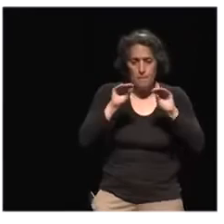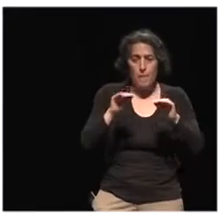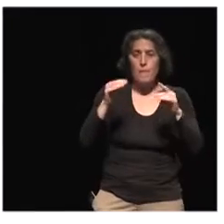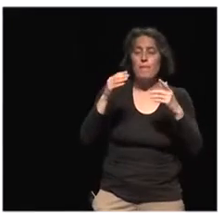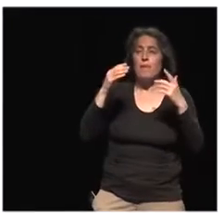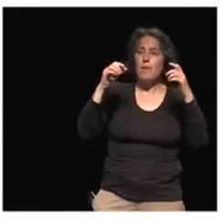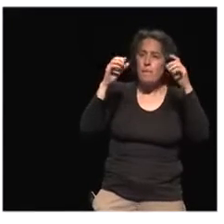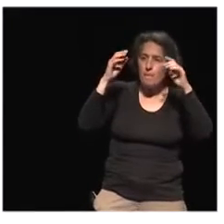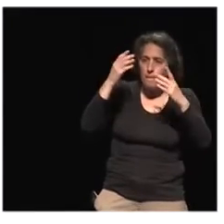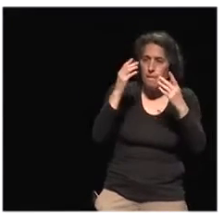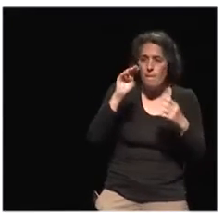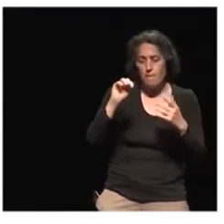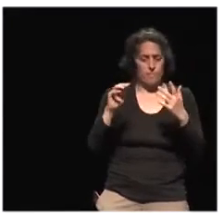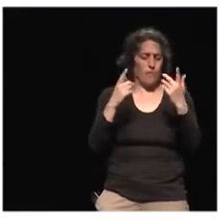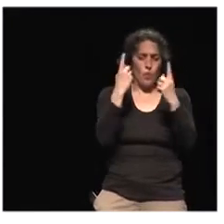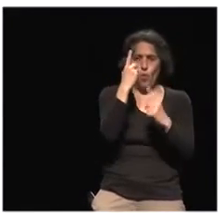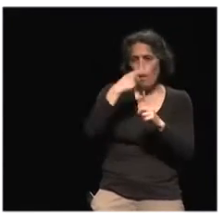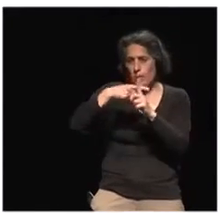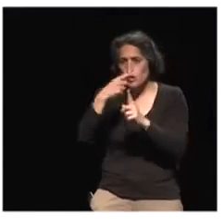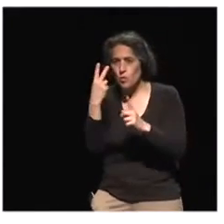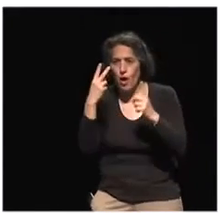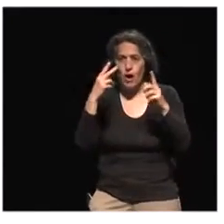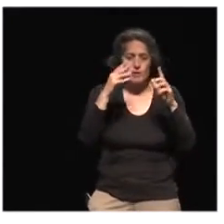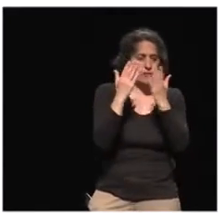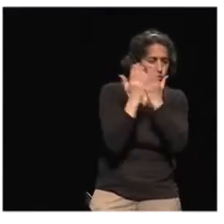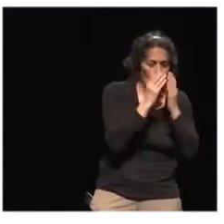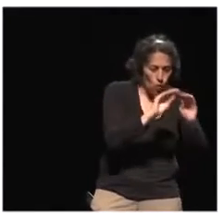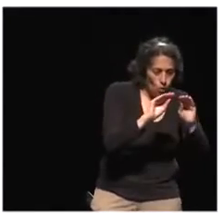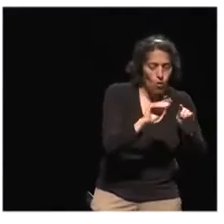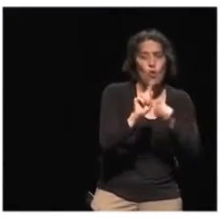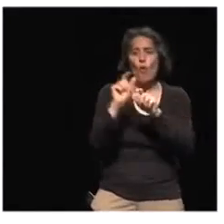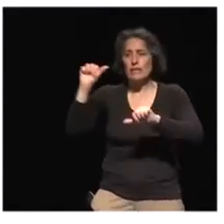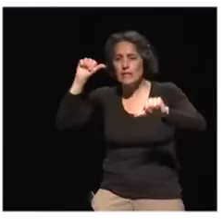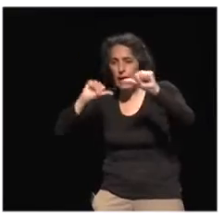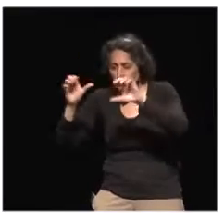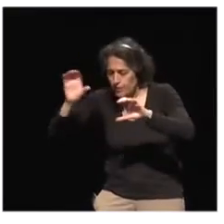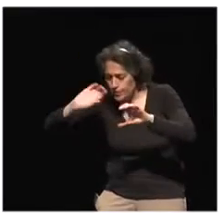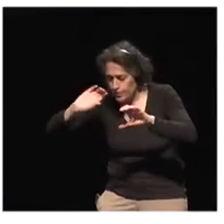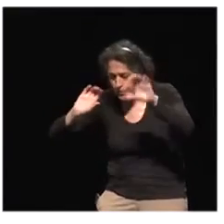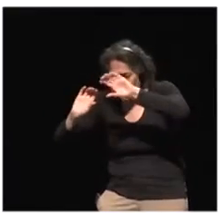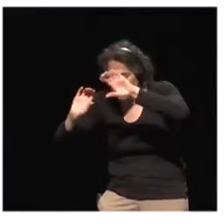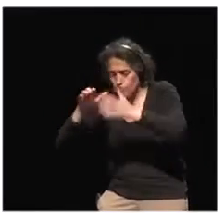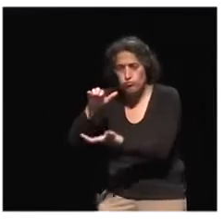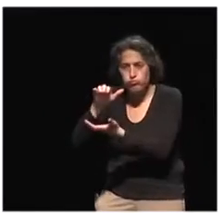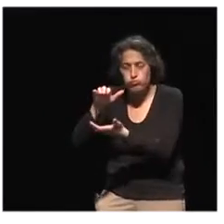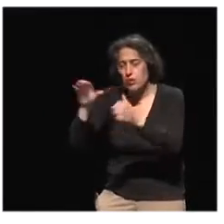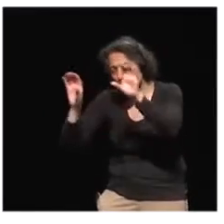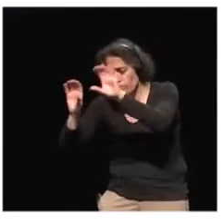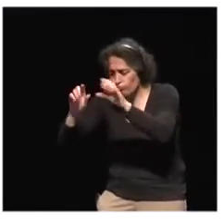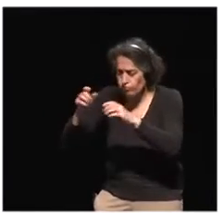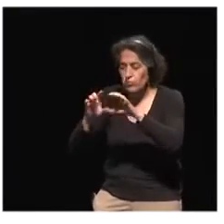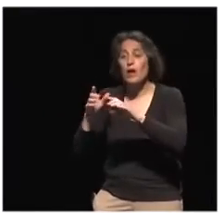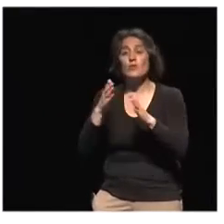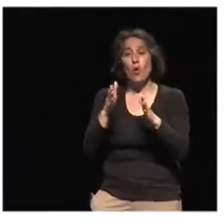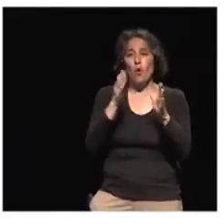I found that a bit surprising, but then I saw a handbook from the German ministry and they have already started doing